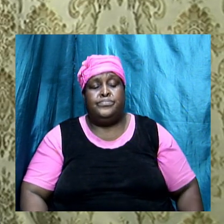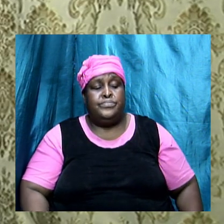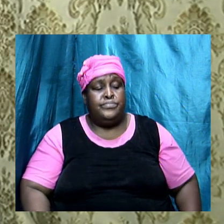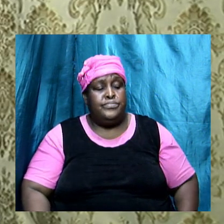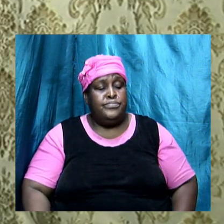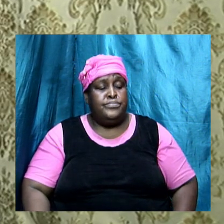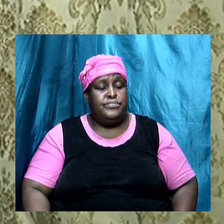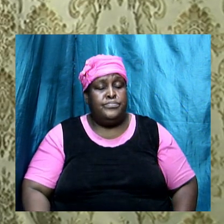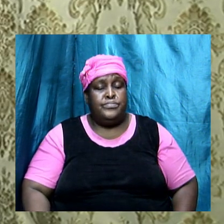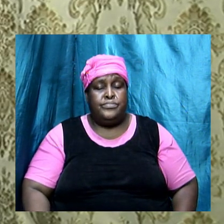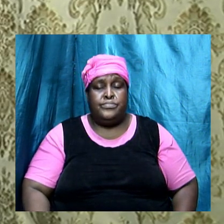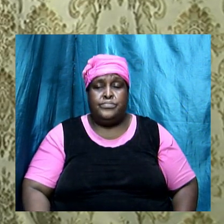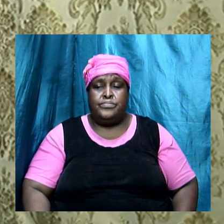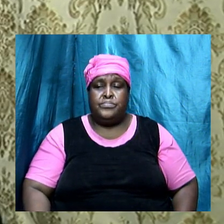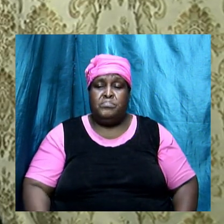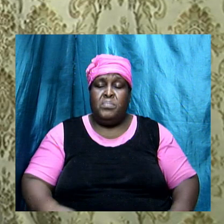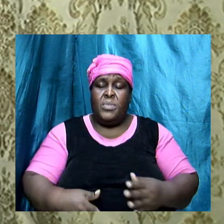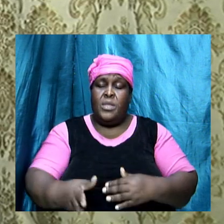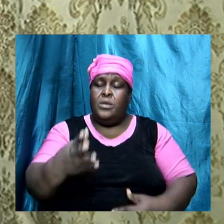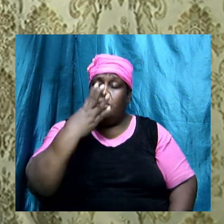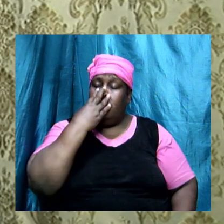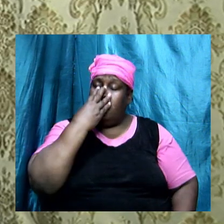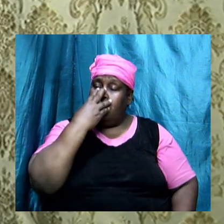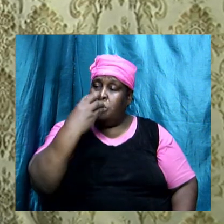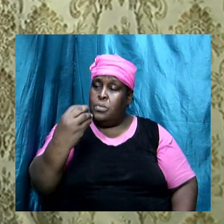Like we said, there are wolves in sheep clothing,